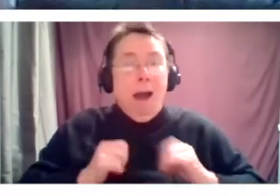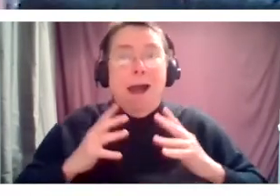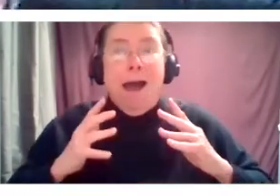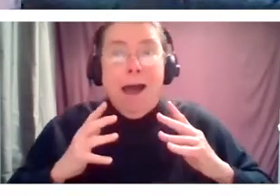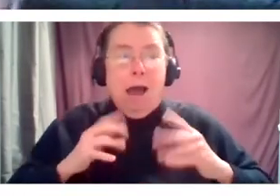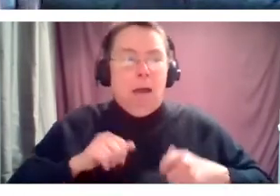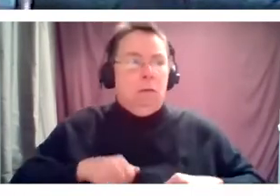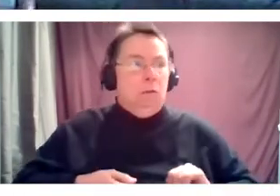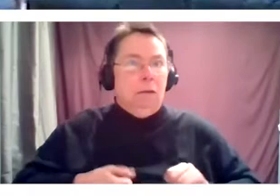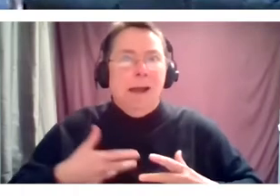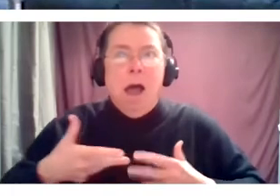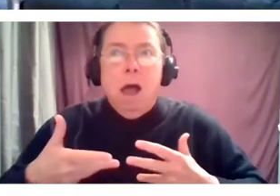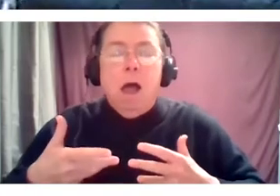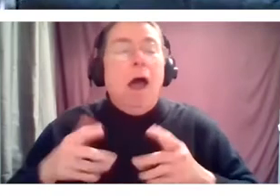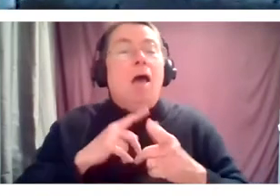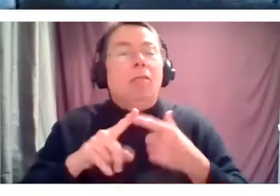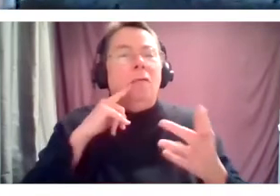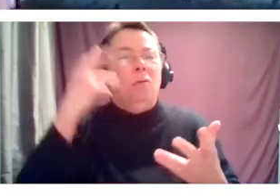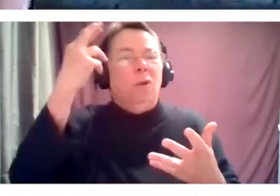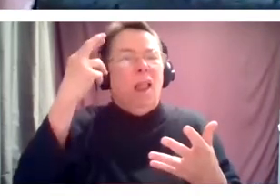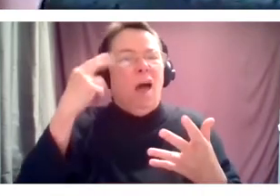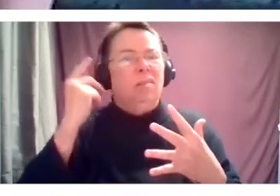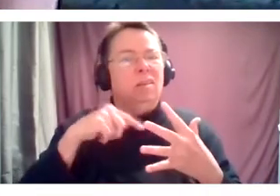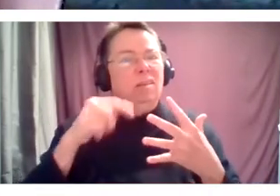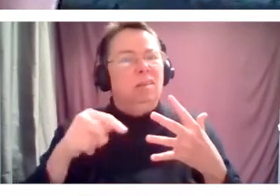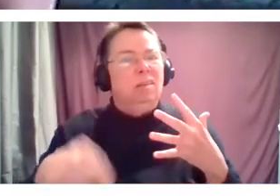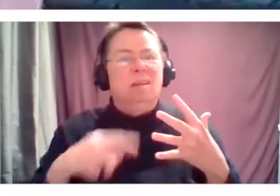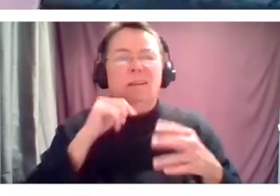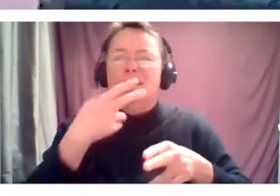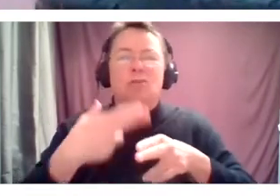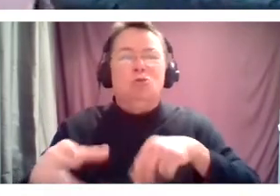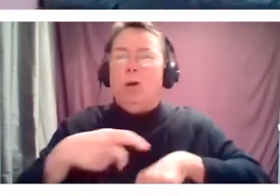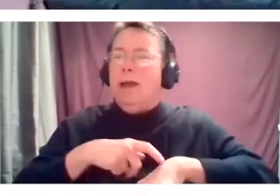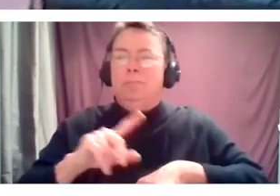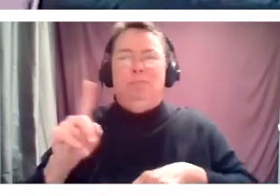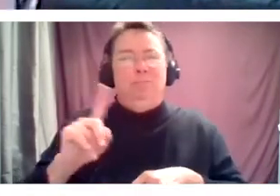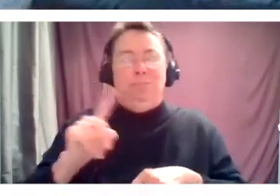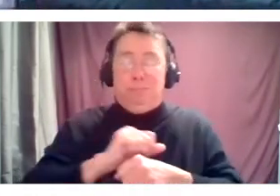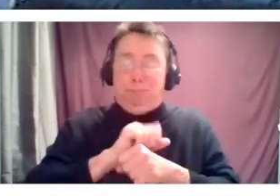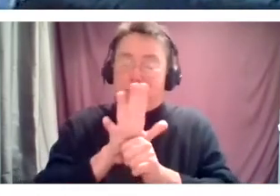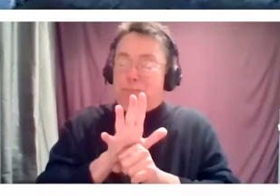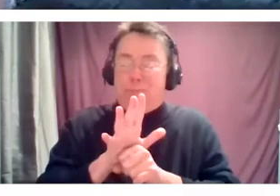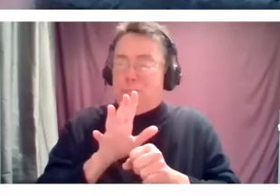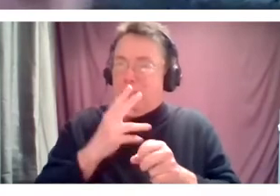to realize that this is not going to be just a couple of weeks that we can't be together in person.